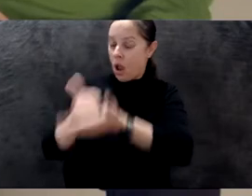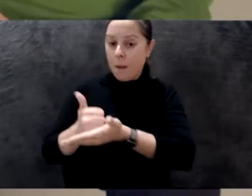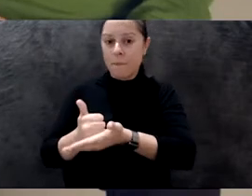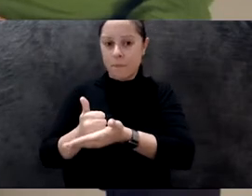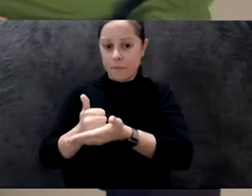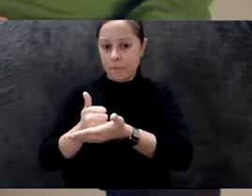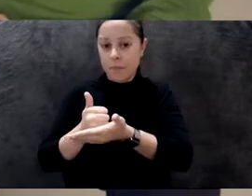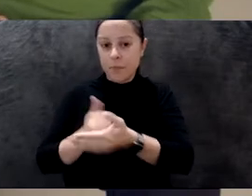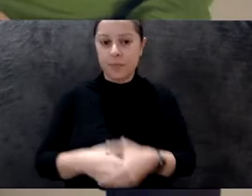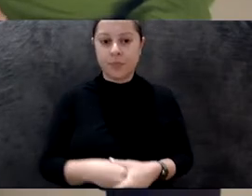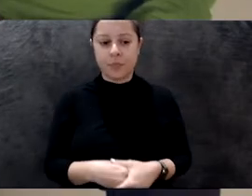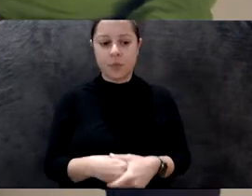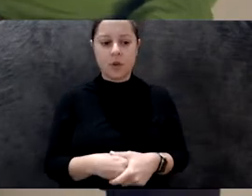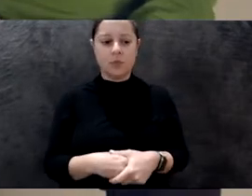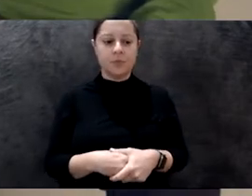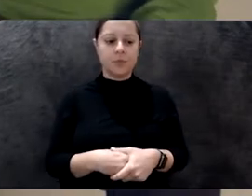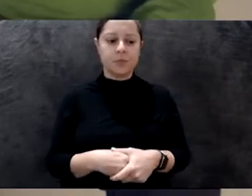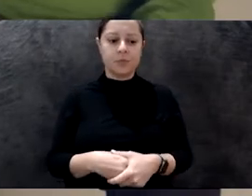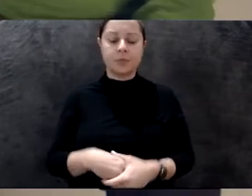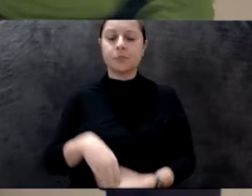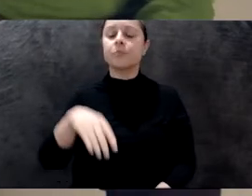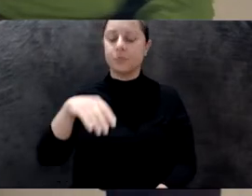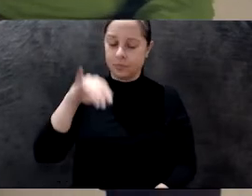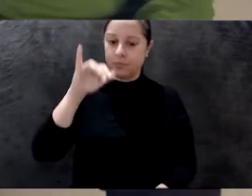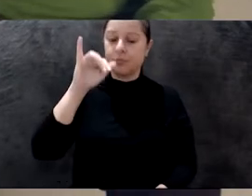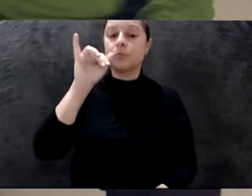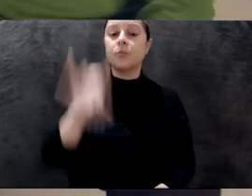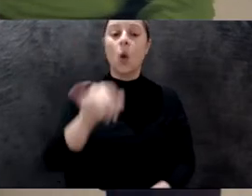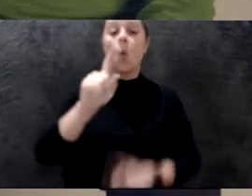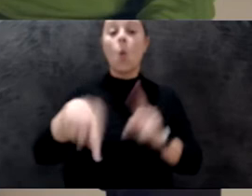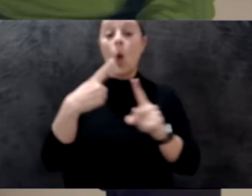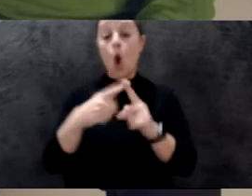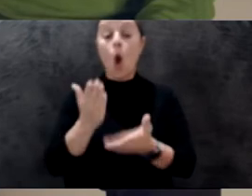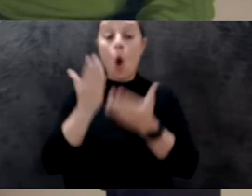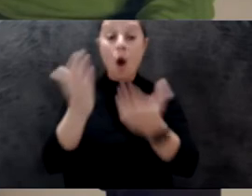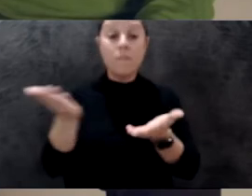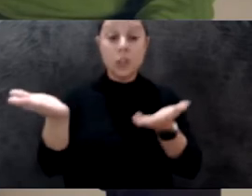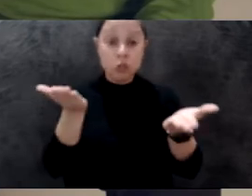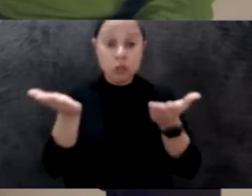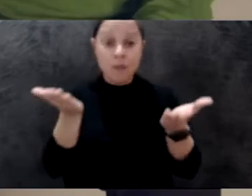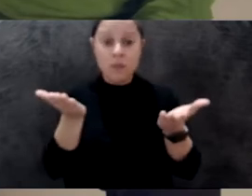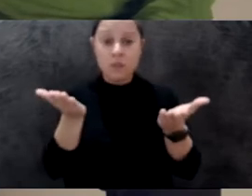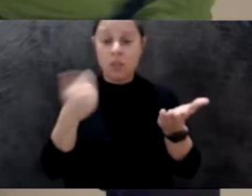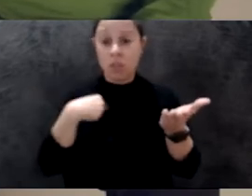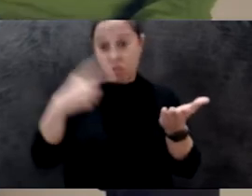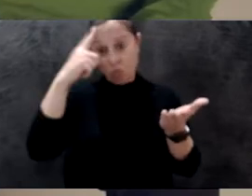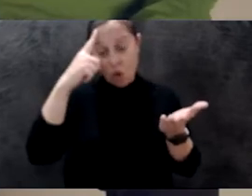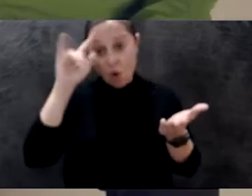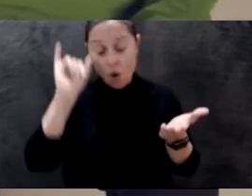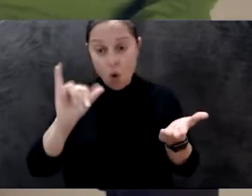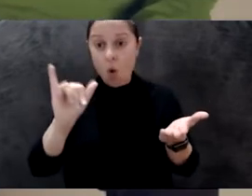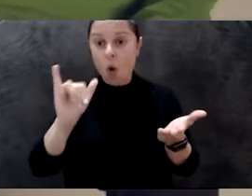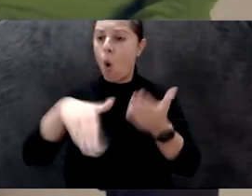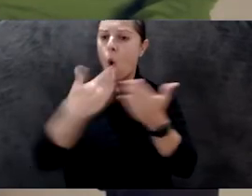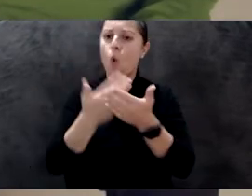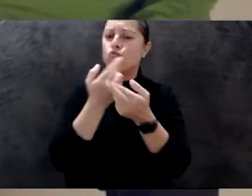the web page is belong to them. And when they offer the service, all the resources, and all the economical resources, goes to benefit of the village. This means,